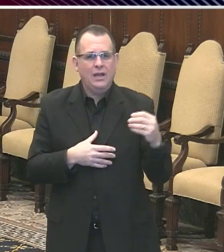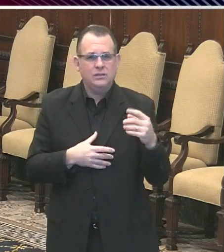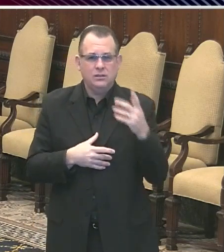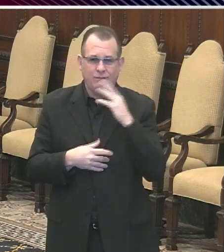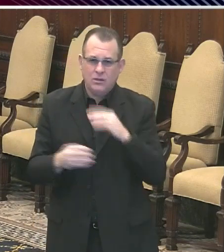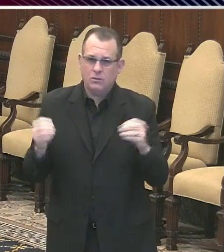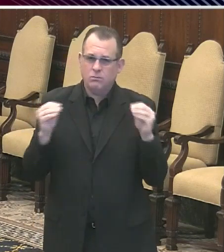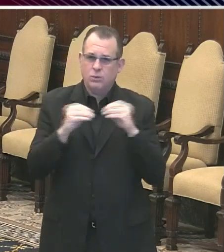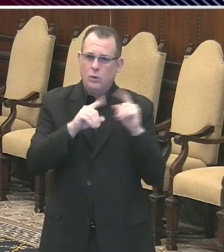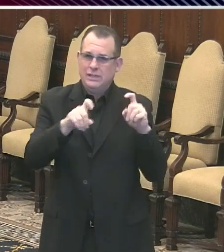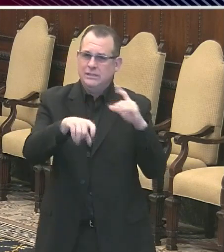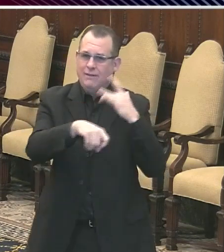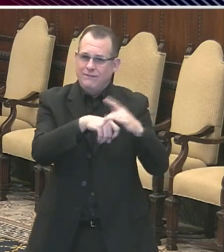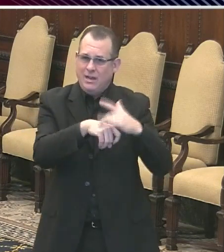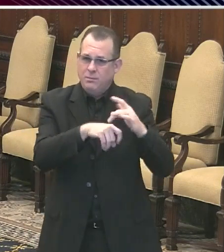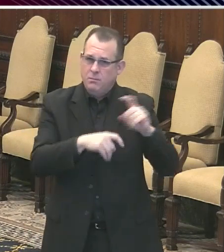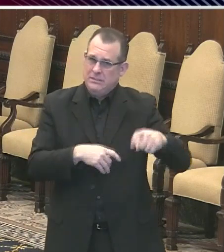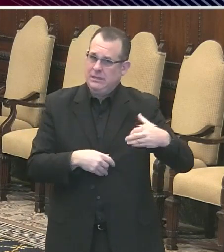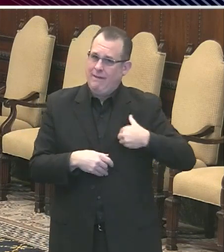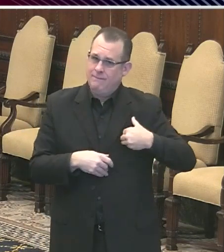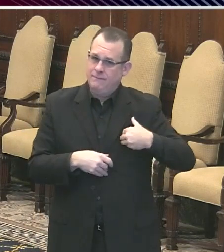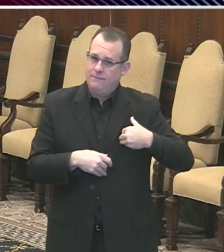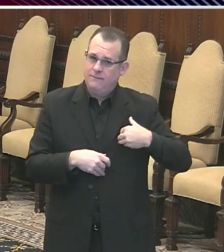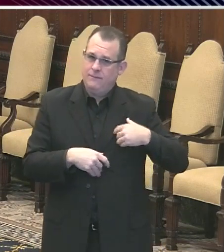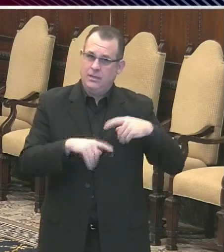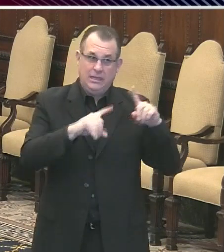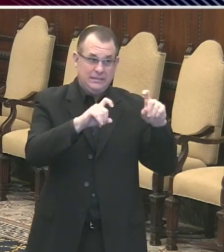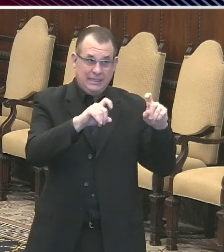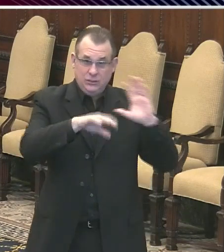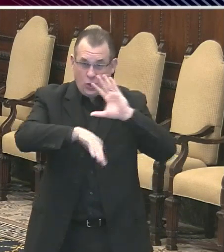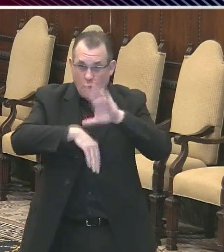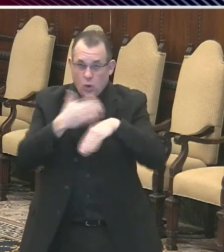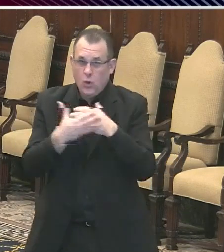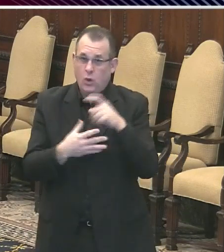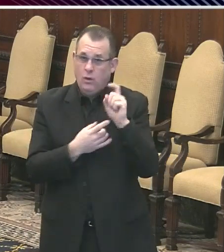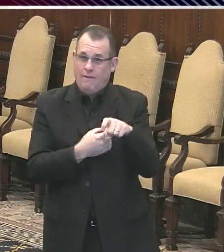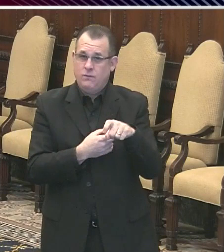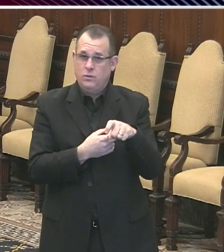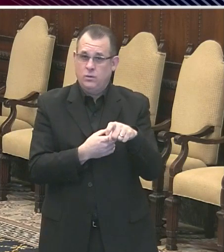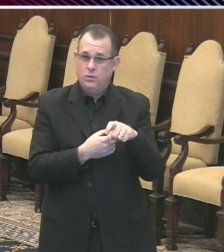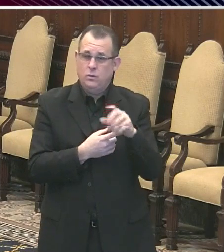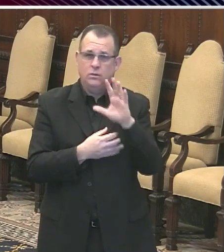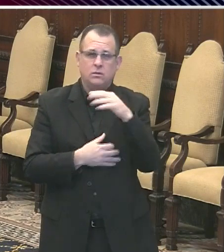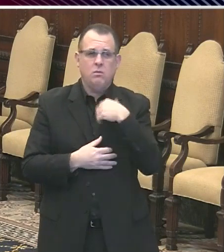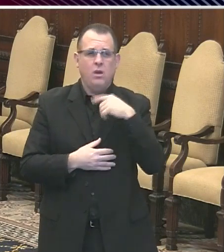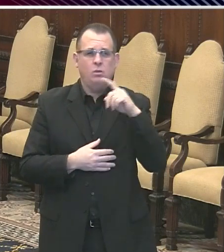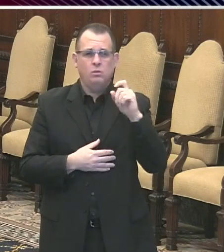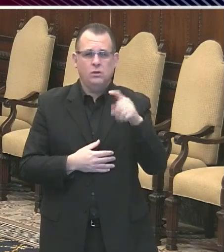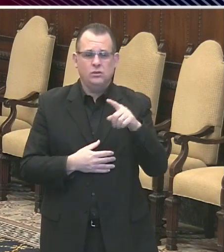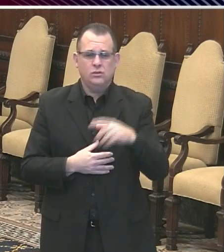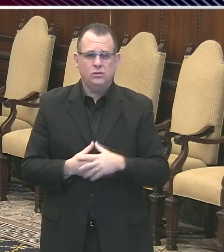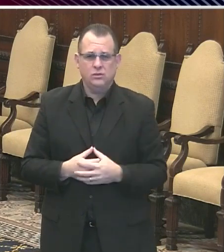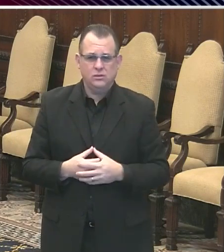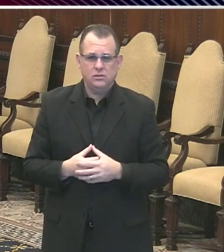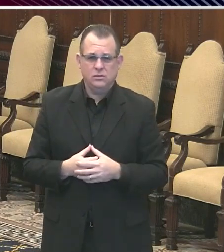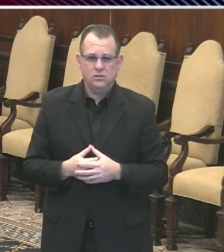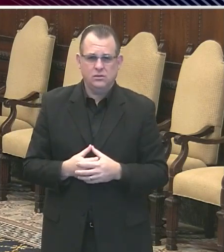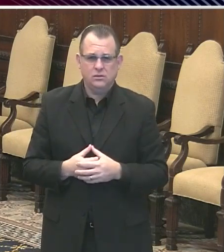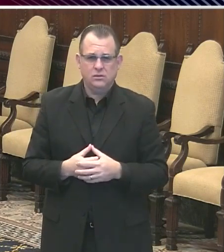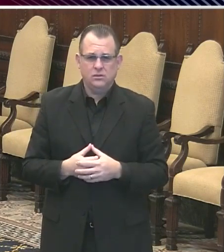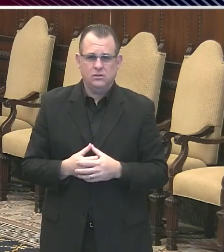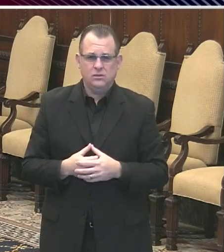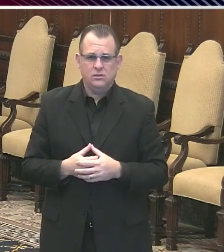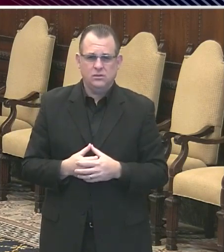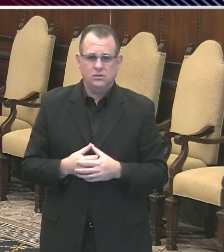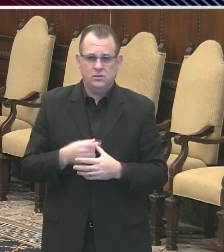done of the populace. Are, I guess, are you kind of like, are you in the state getting together with